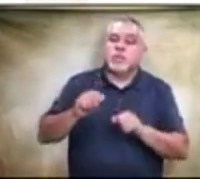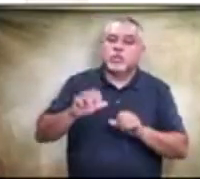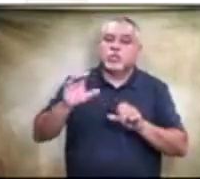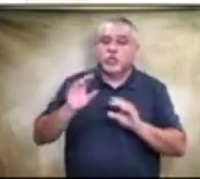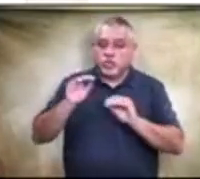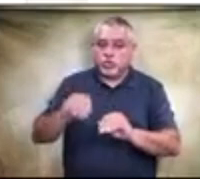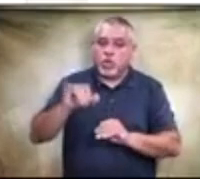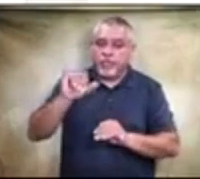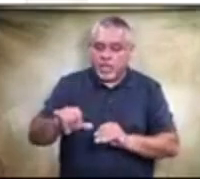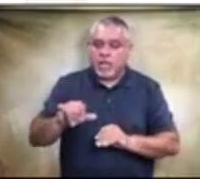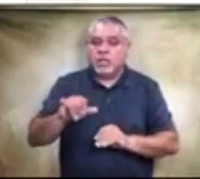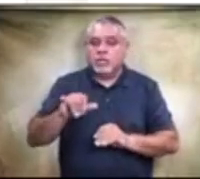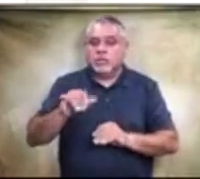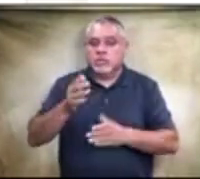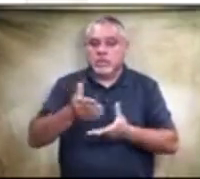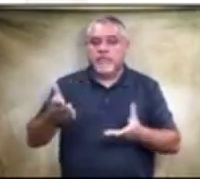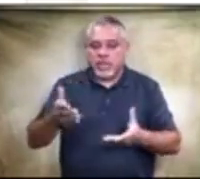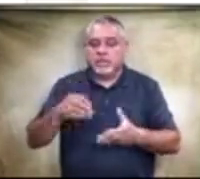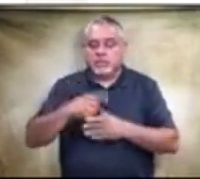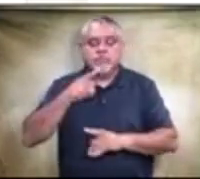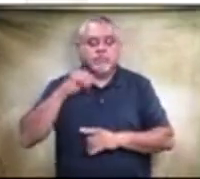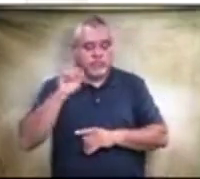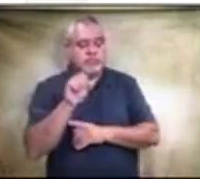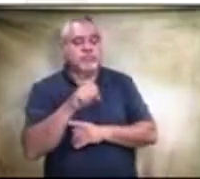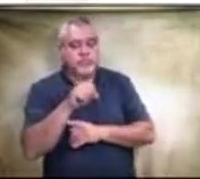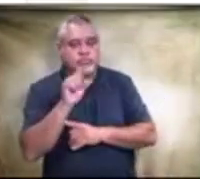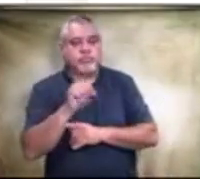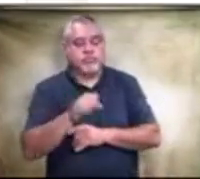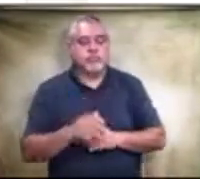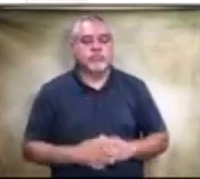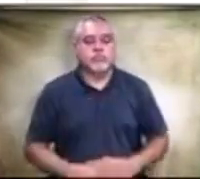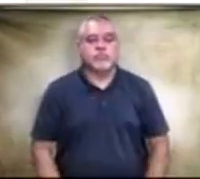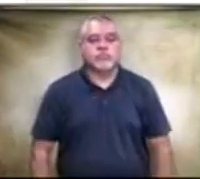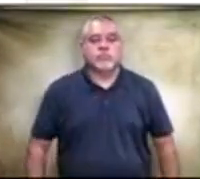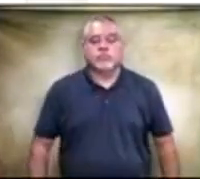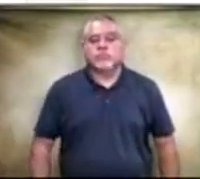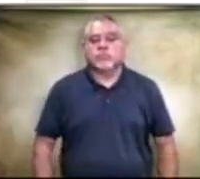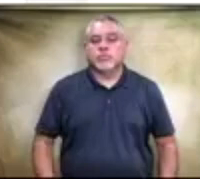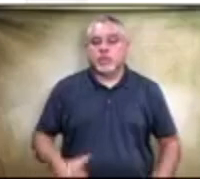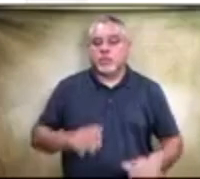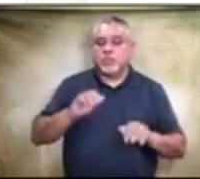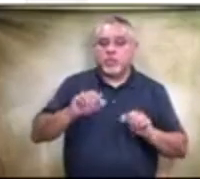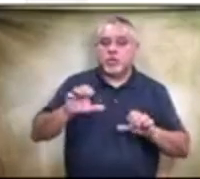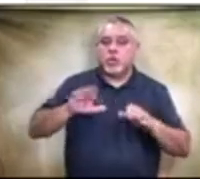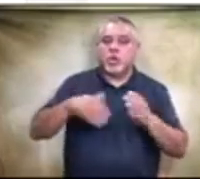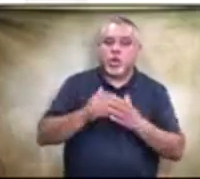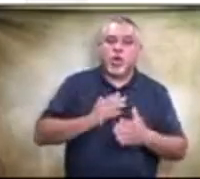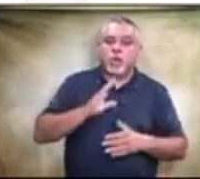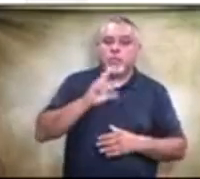device absolutely yes ma'am and then we can do it on all of our buses new or old